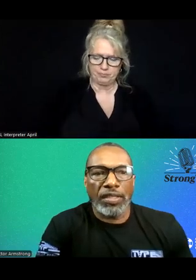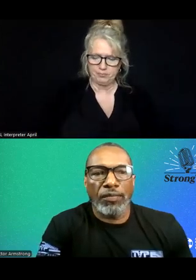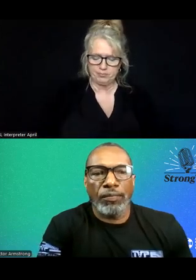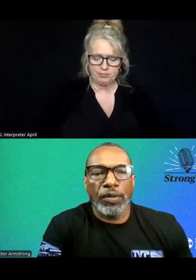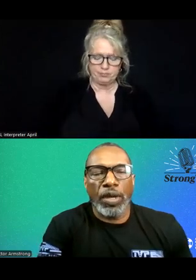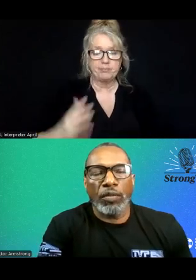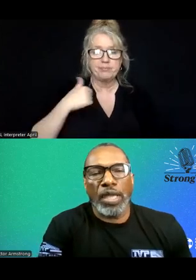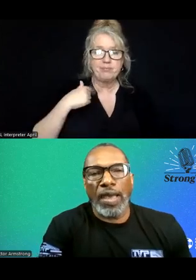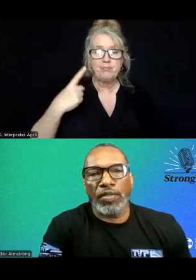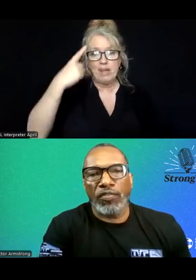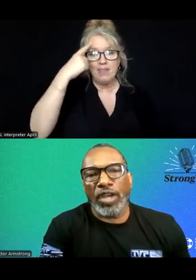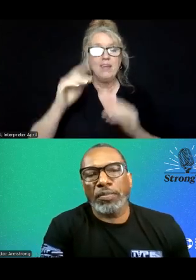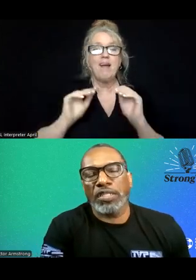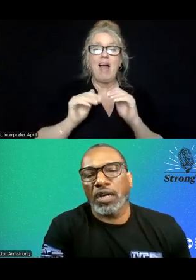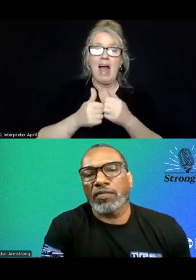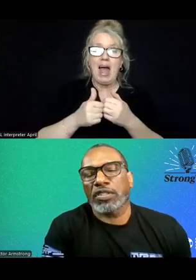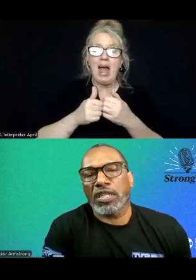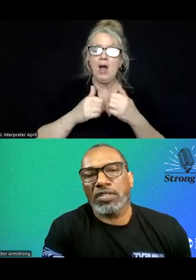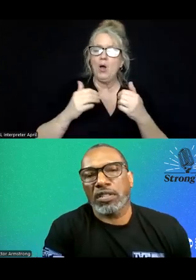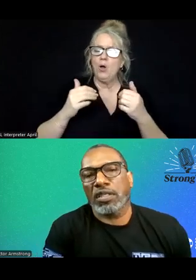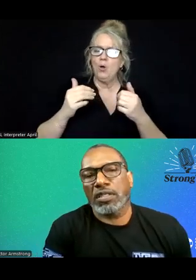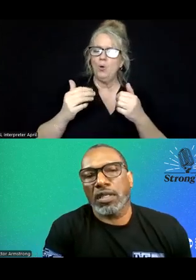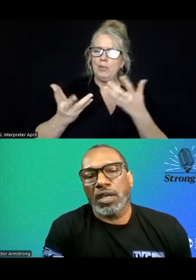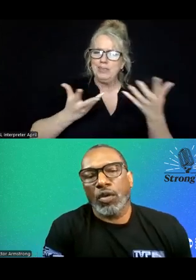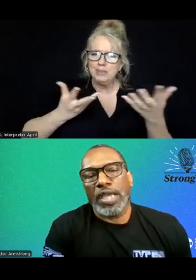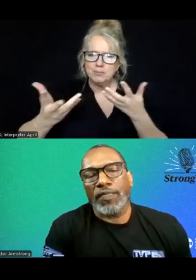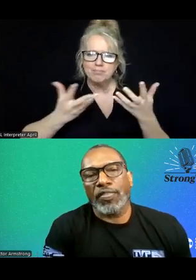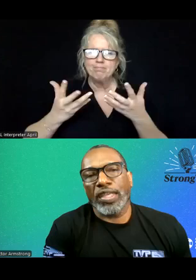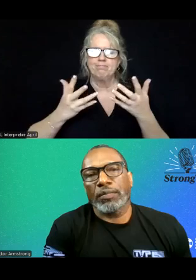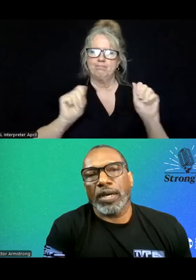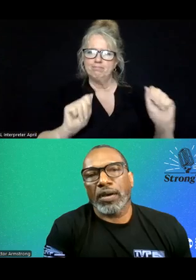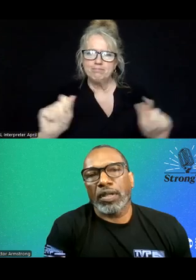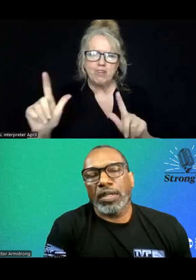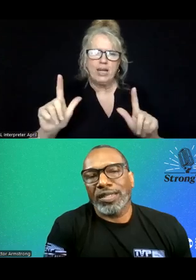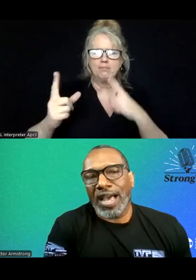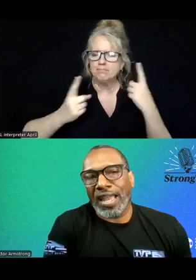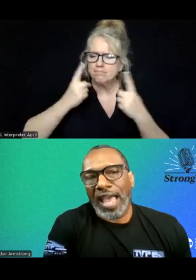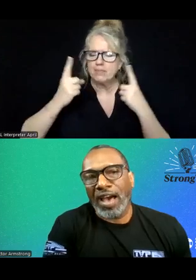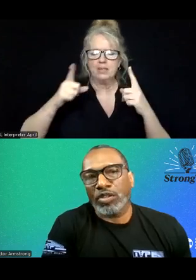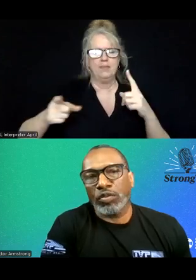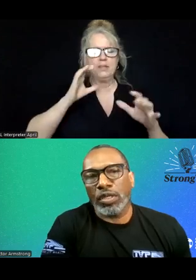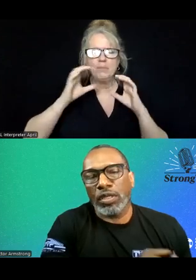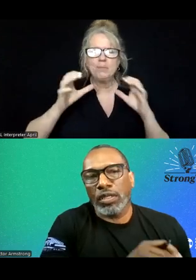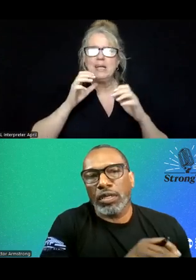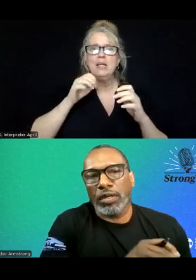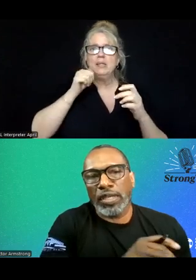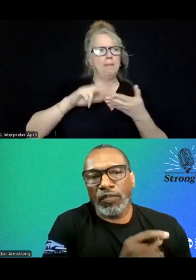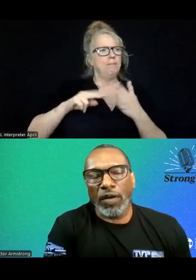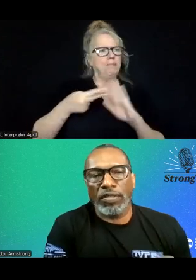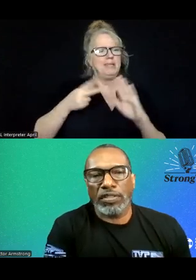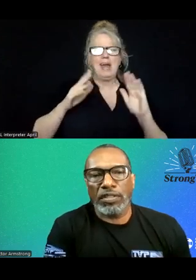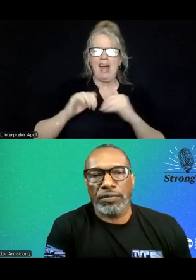And I think that the way that we have to frame these conversations is we have to think about not how do we